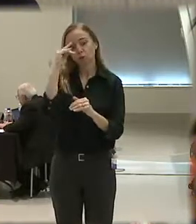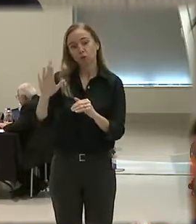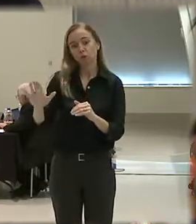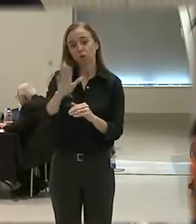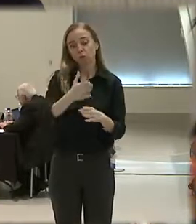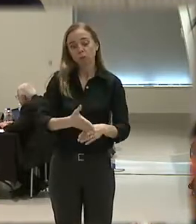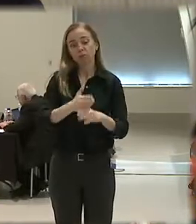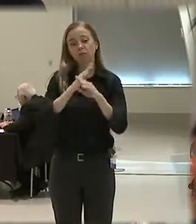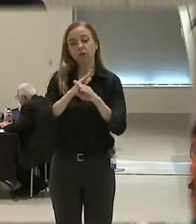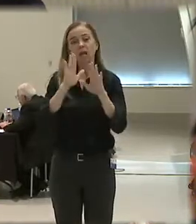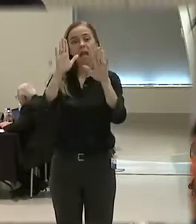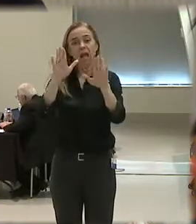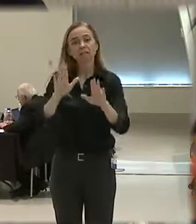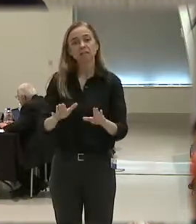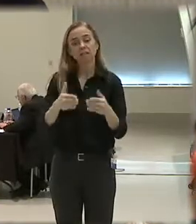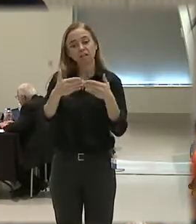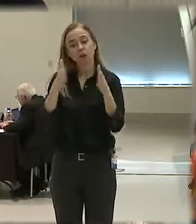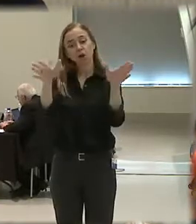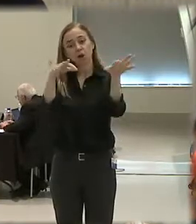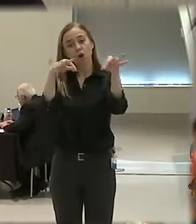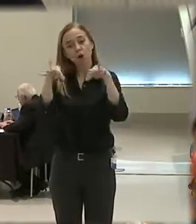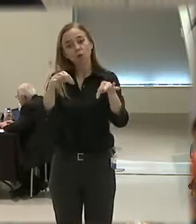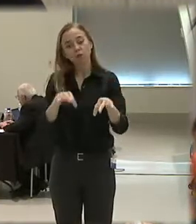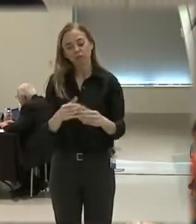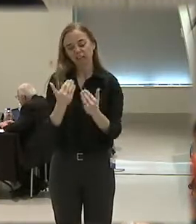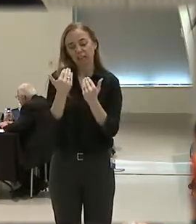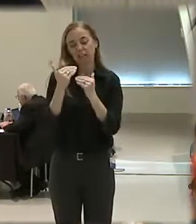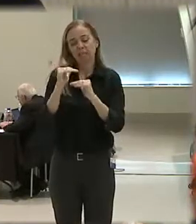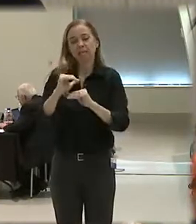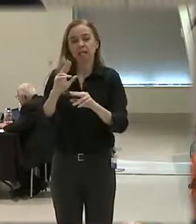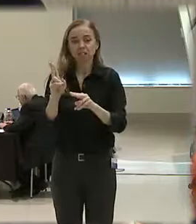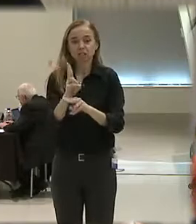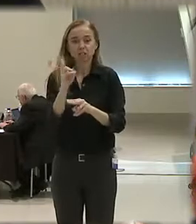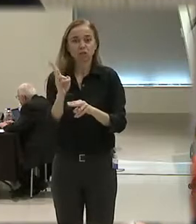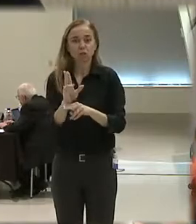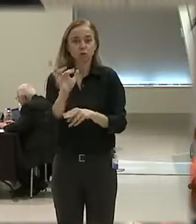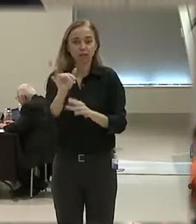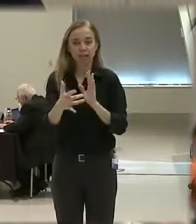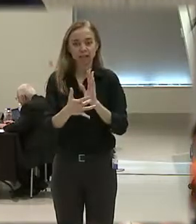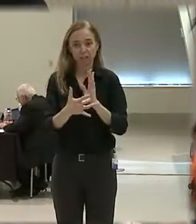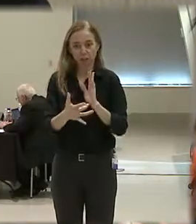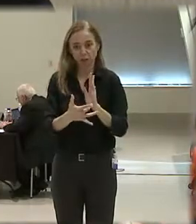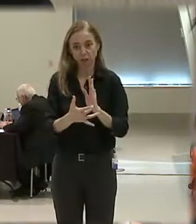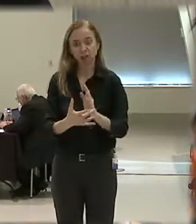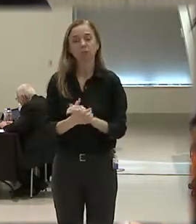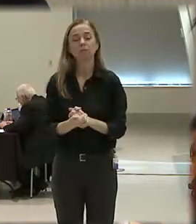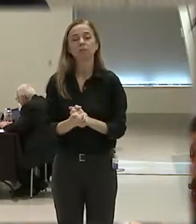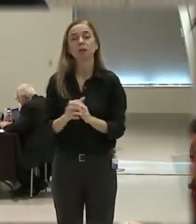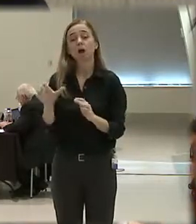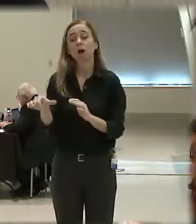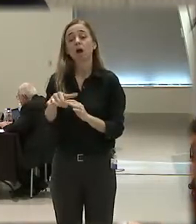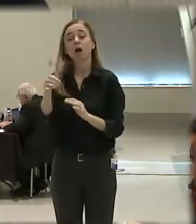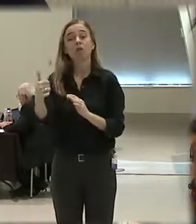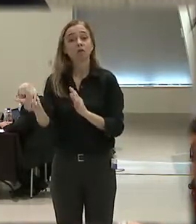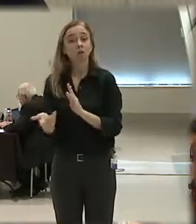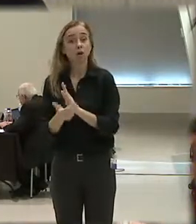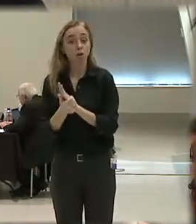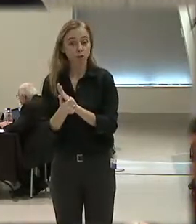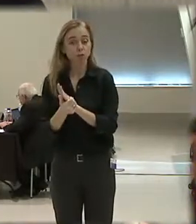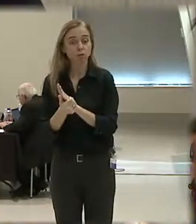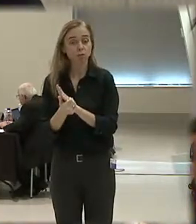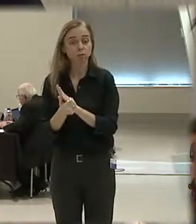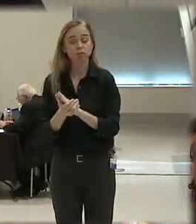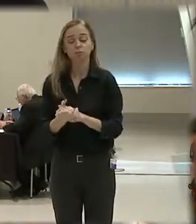reader an excellent overview of the limitations of this technology in reviewing use of force. I attached another article in